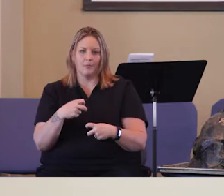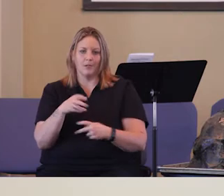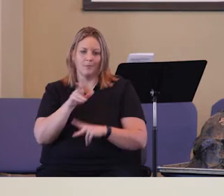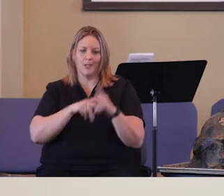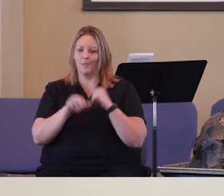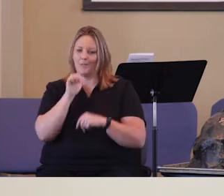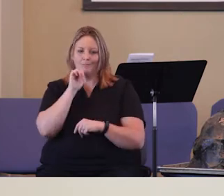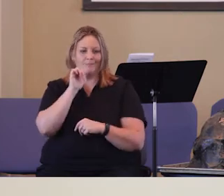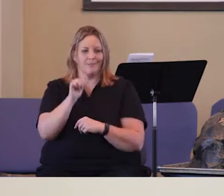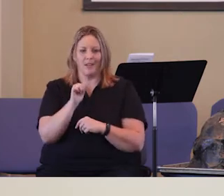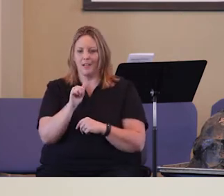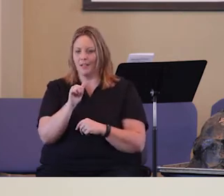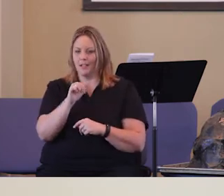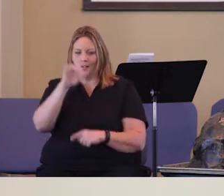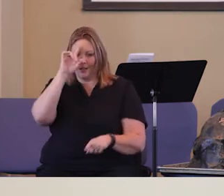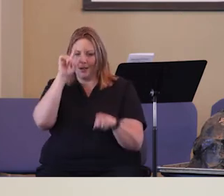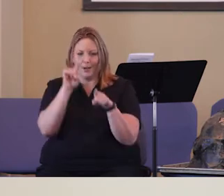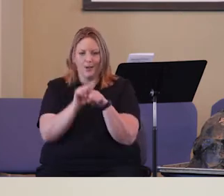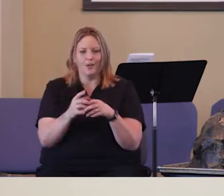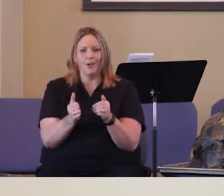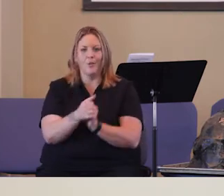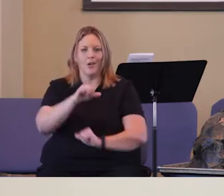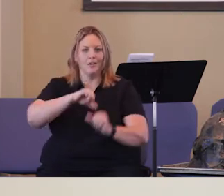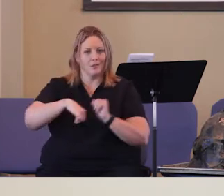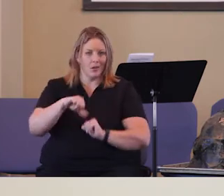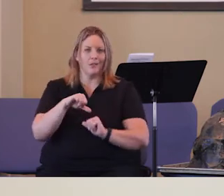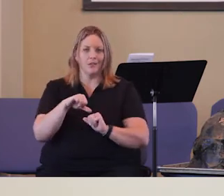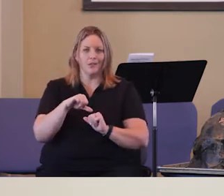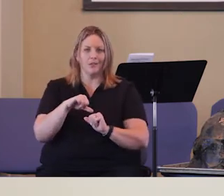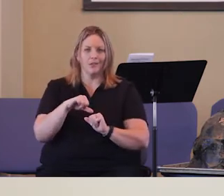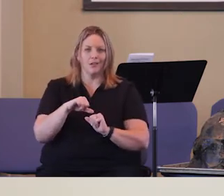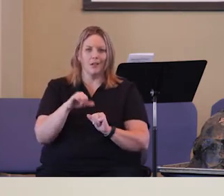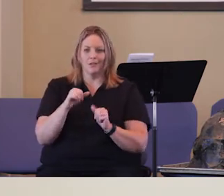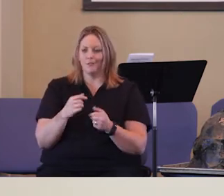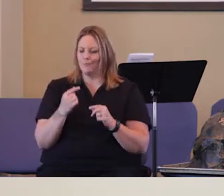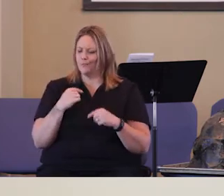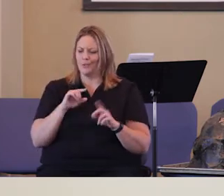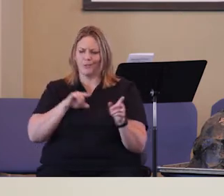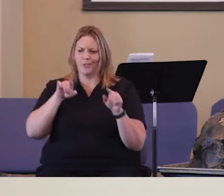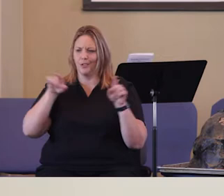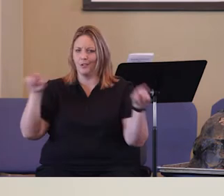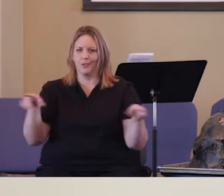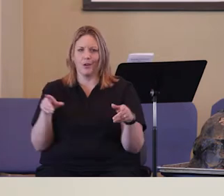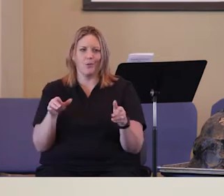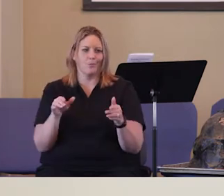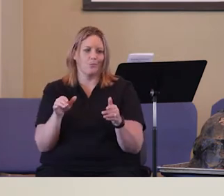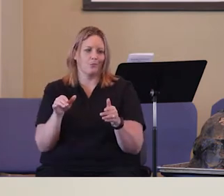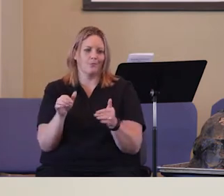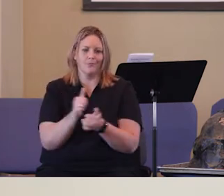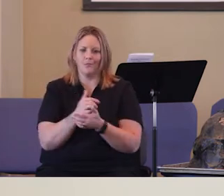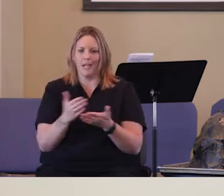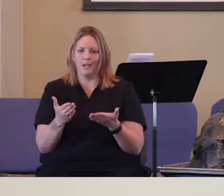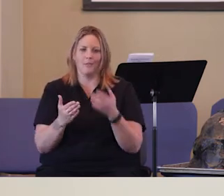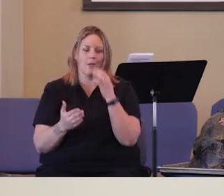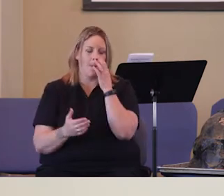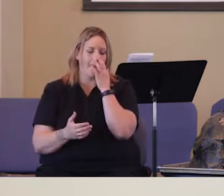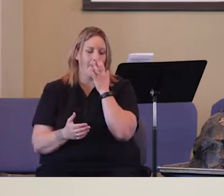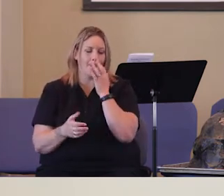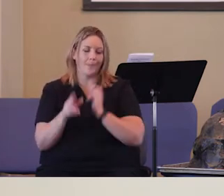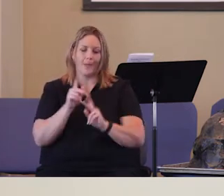There's going to be problems. People aren't going to see eye to eye. Nowhere. You can go anywhere. Nobody's going to see eye to eye on anything.